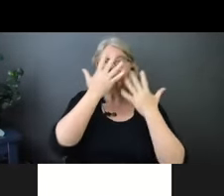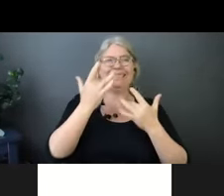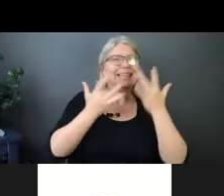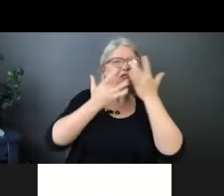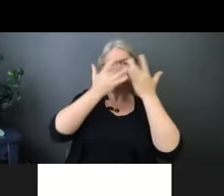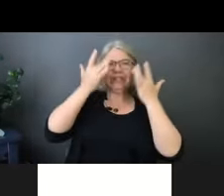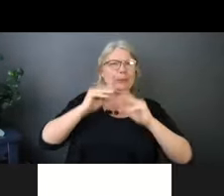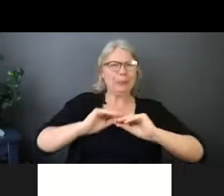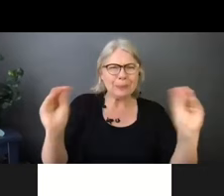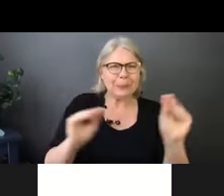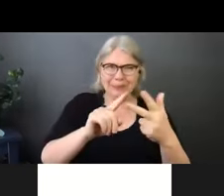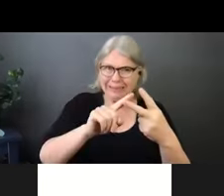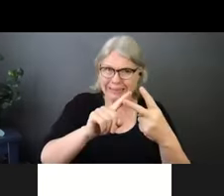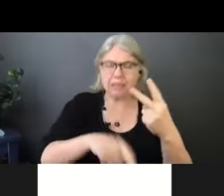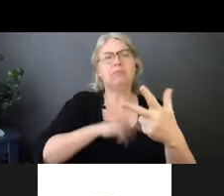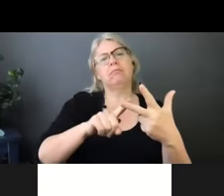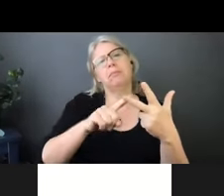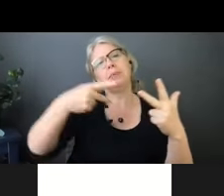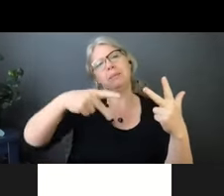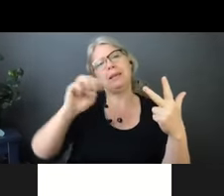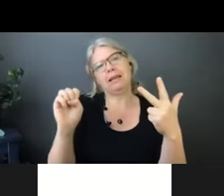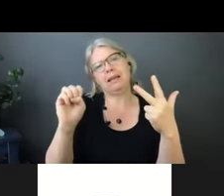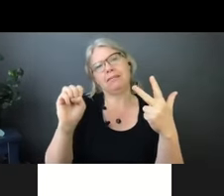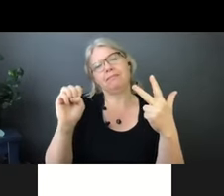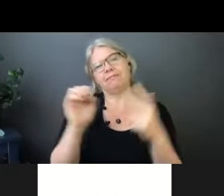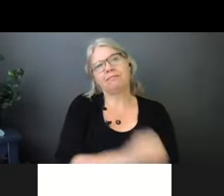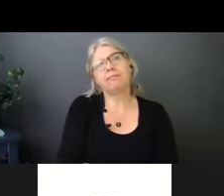Don't touch your face,